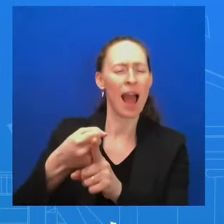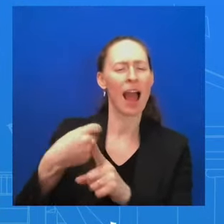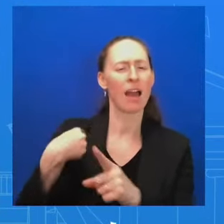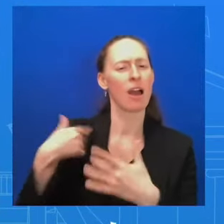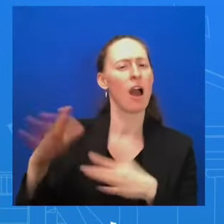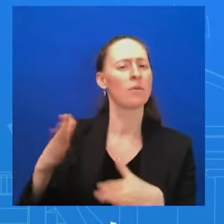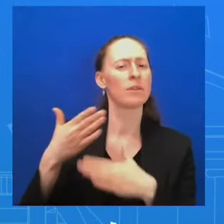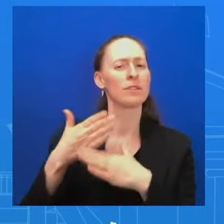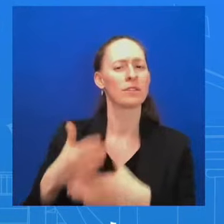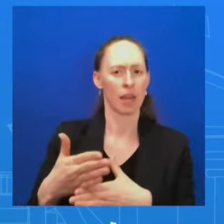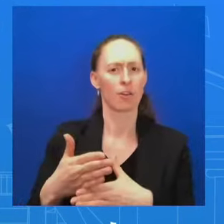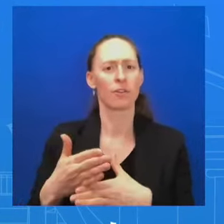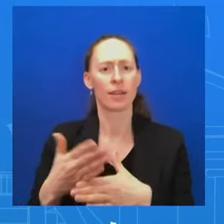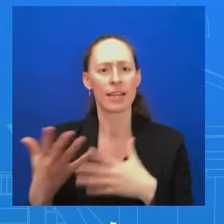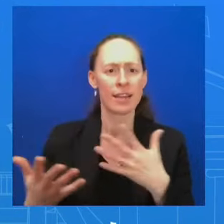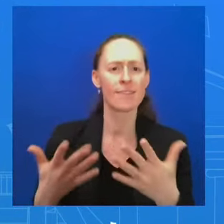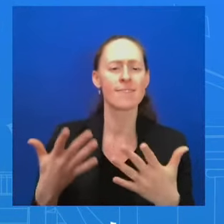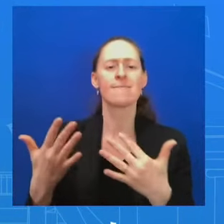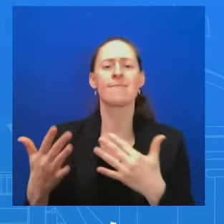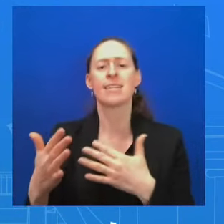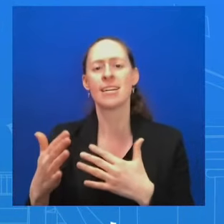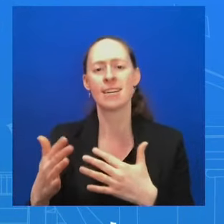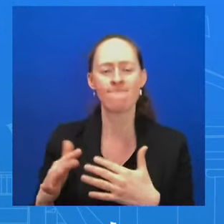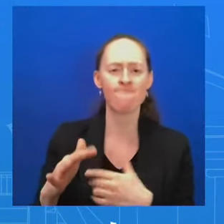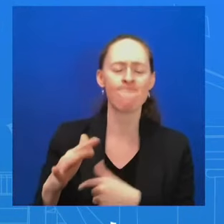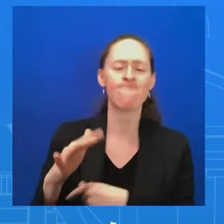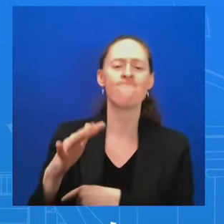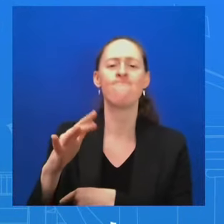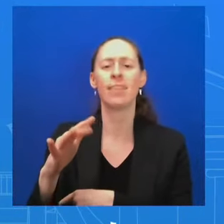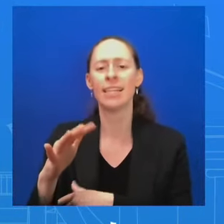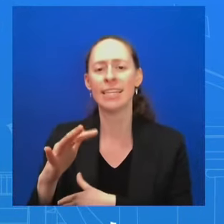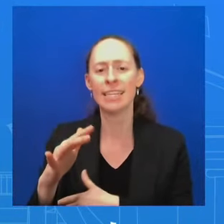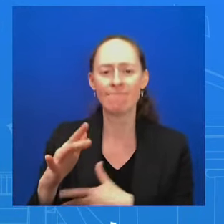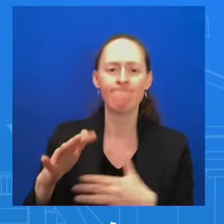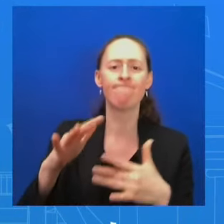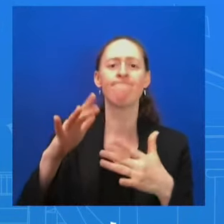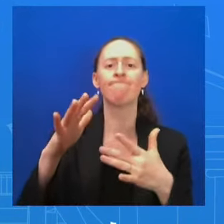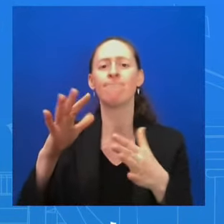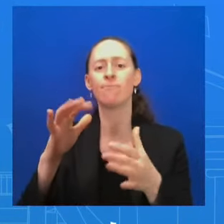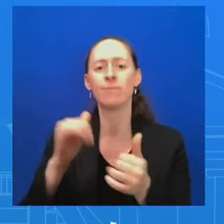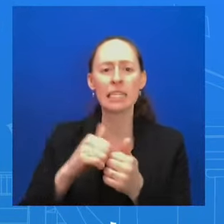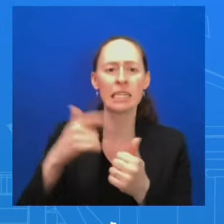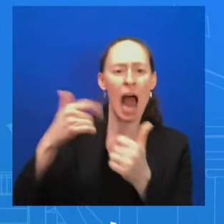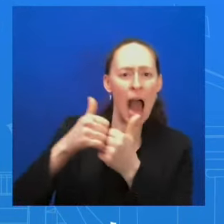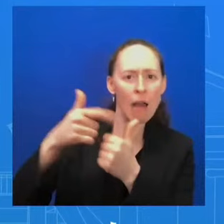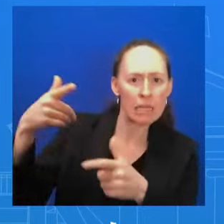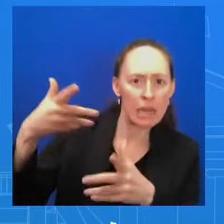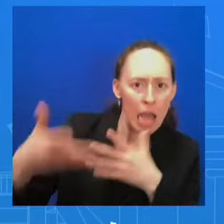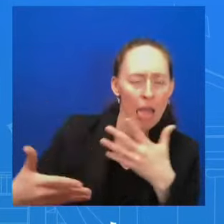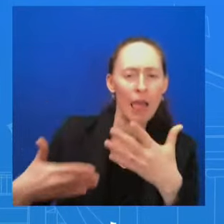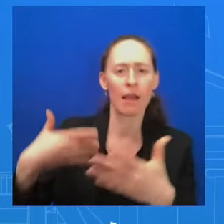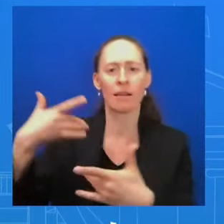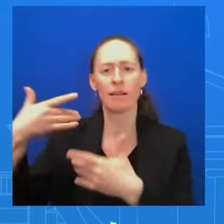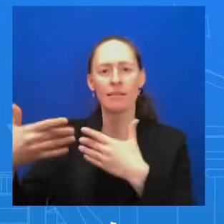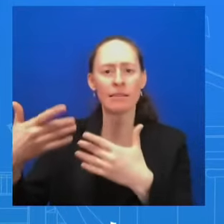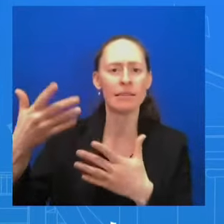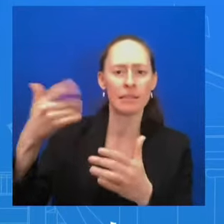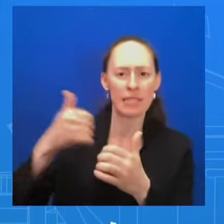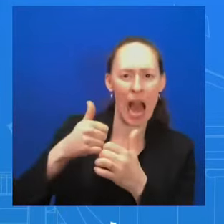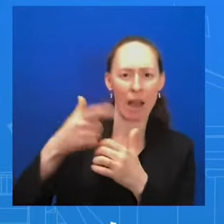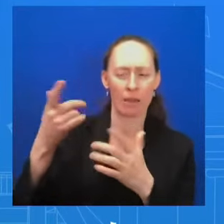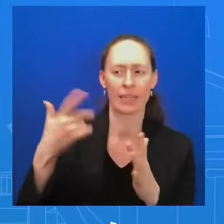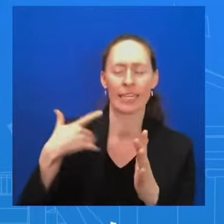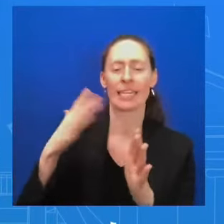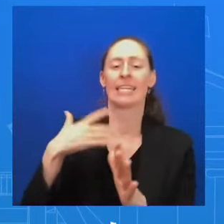we want to see changes to the way those operations are being conducted, and I think I'd leave it at that. does the president